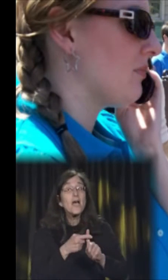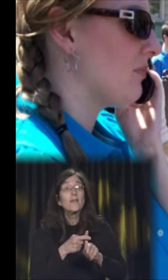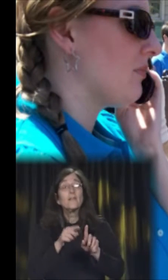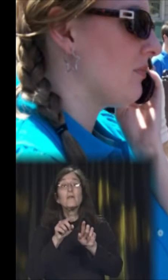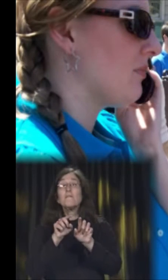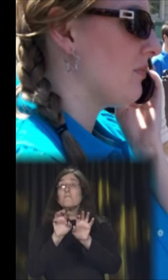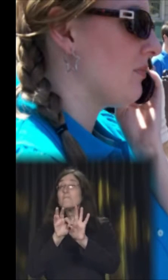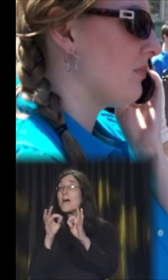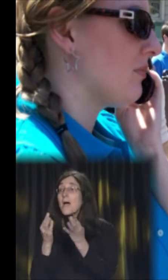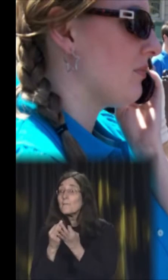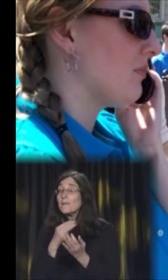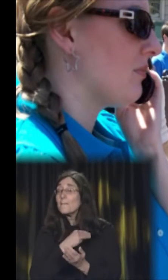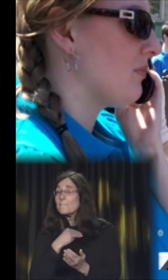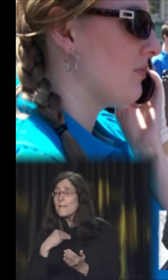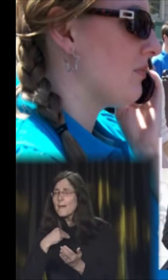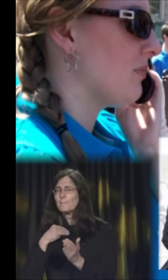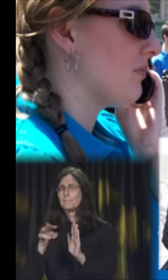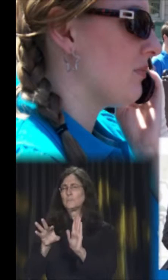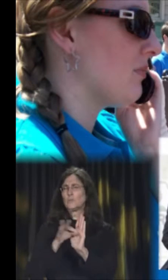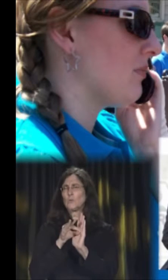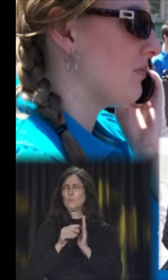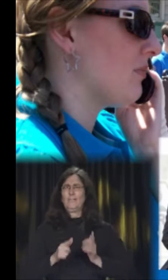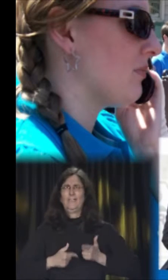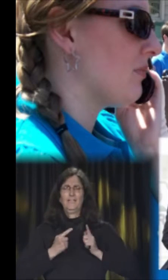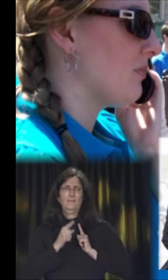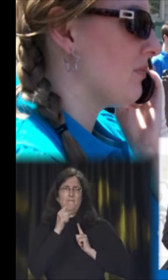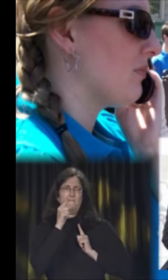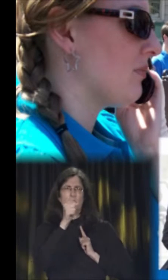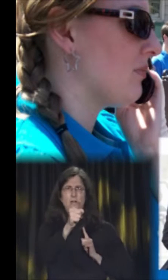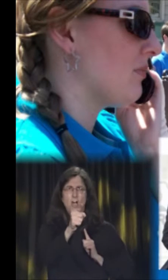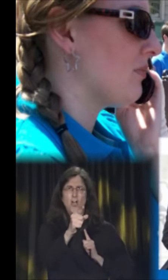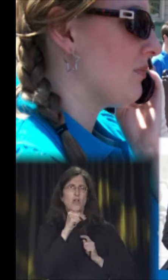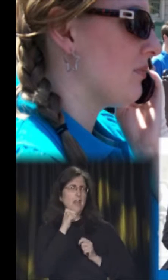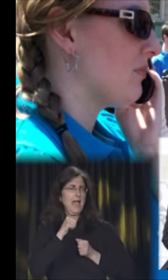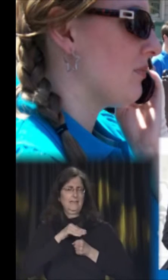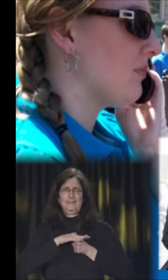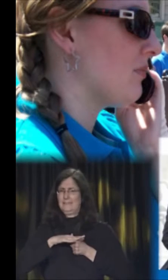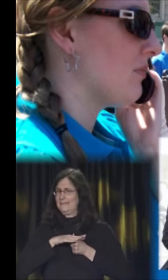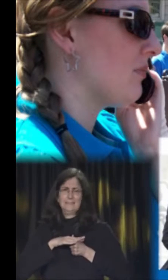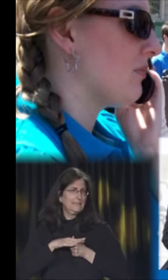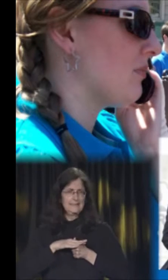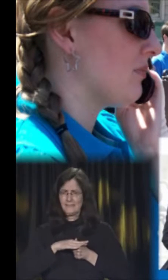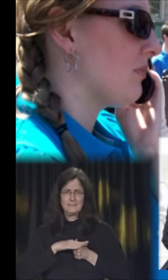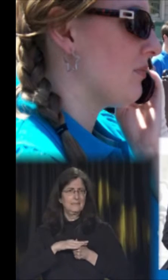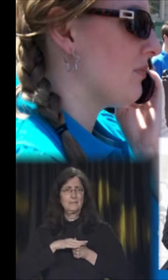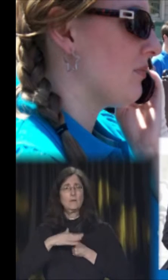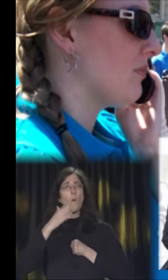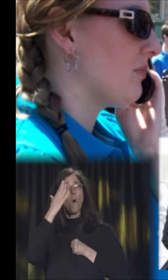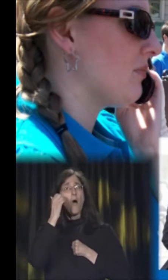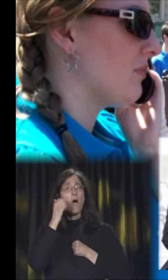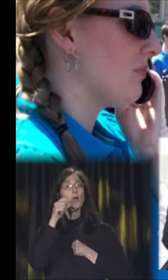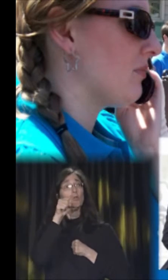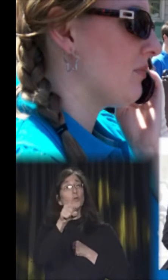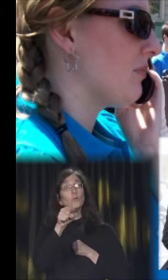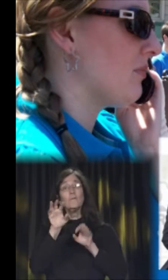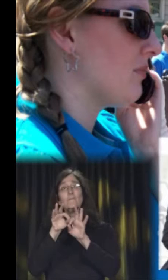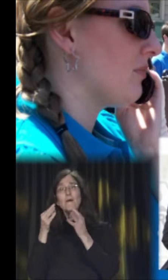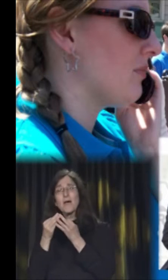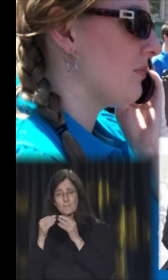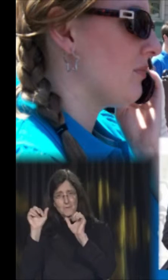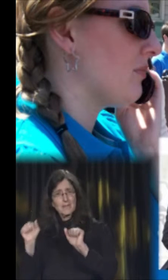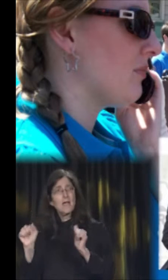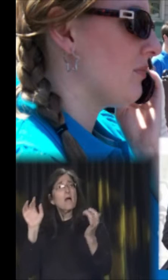Choose a friend or family member living outside the area that you and your family can call for information if there is a local emergency.